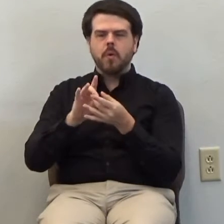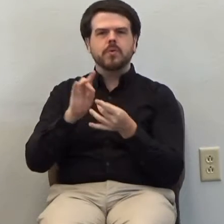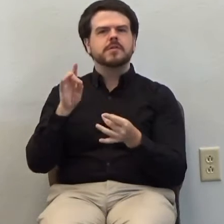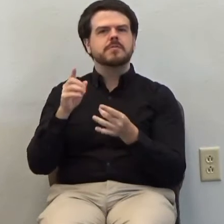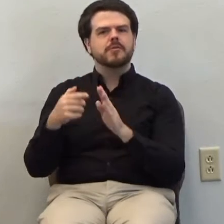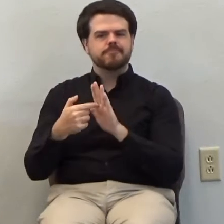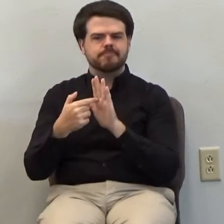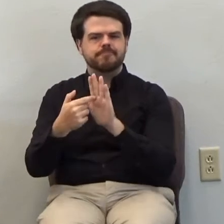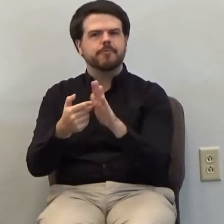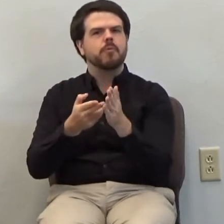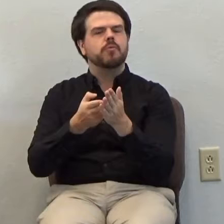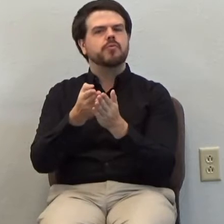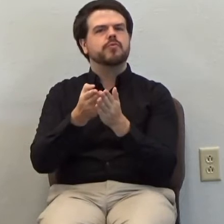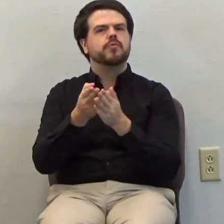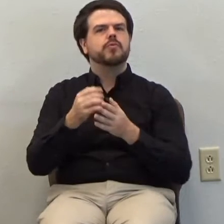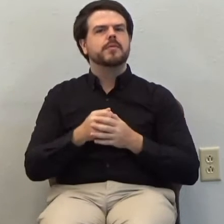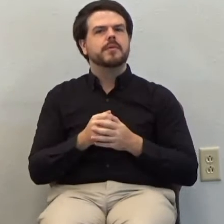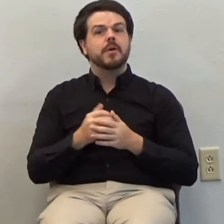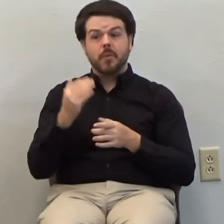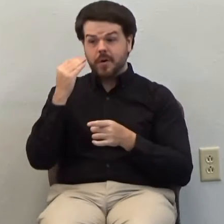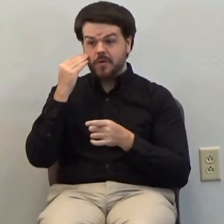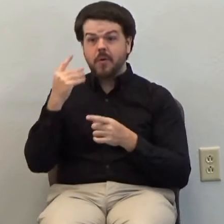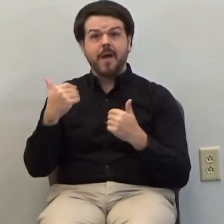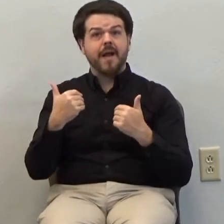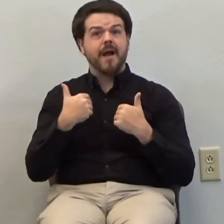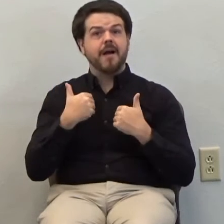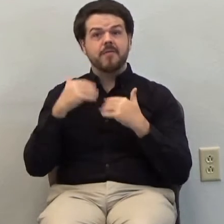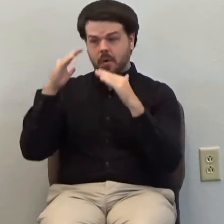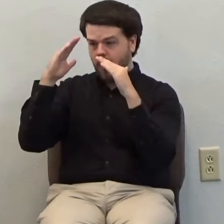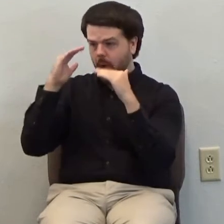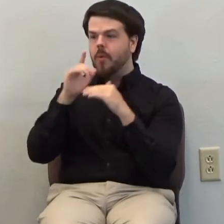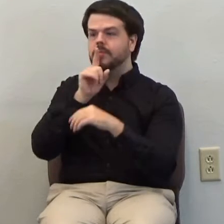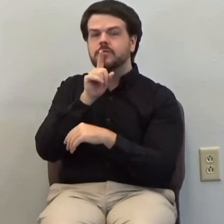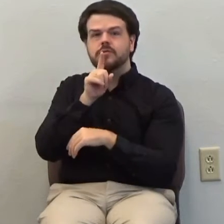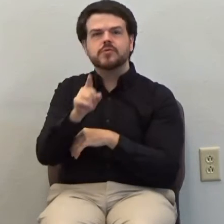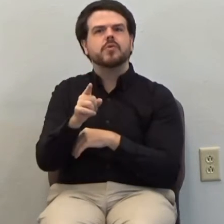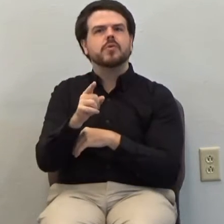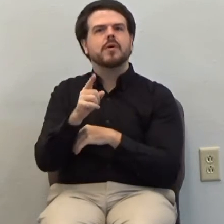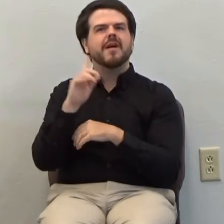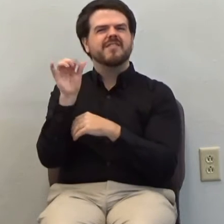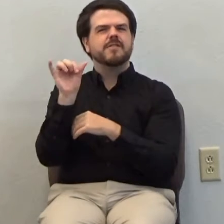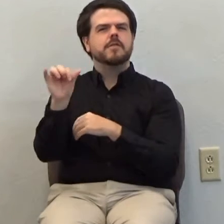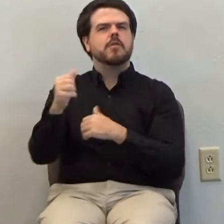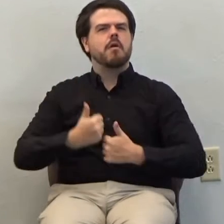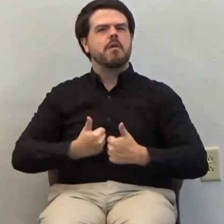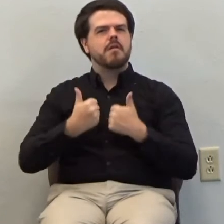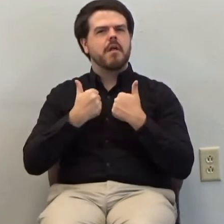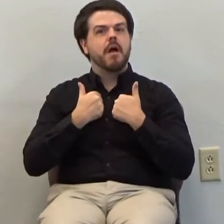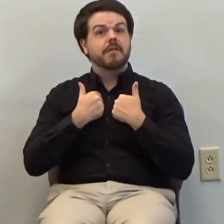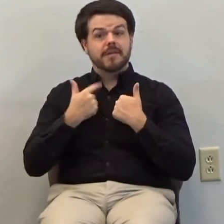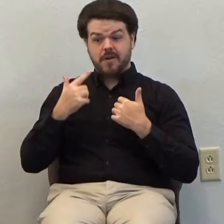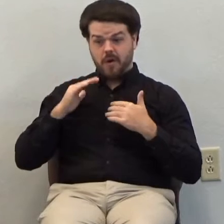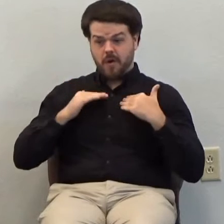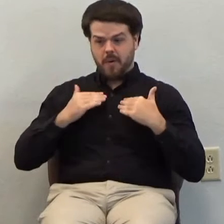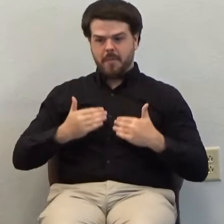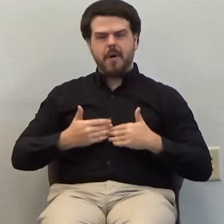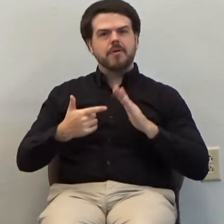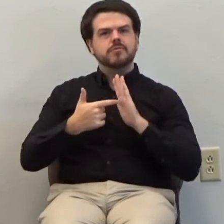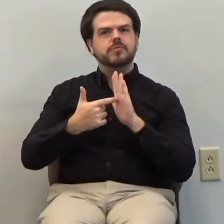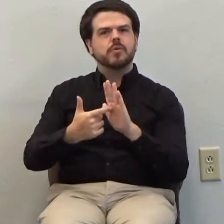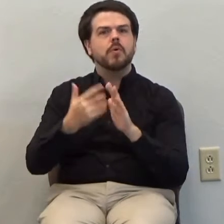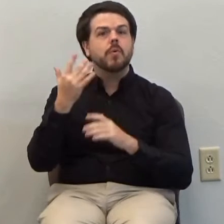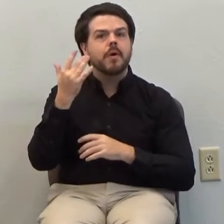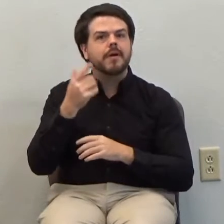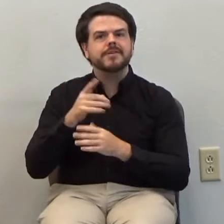verse is that we have a sure and certain hope of eternal life in our bodies because Jesus Christ will return and raise our